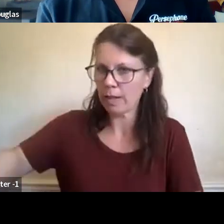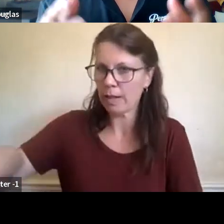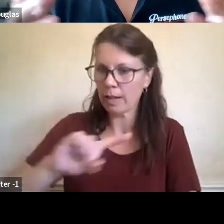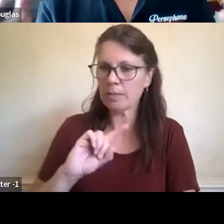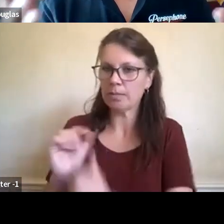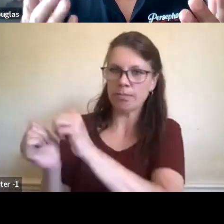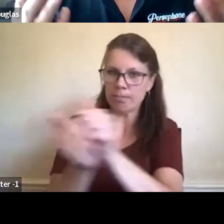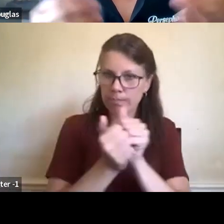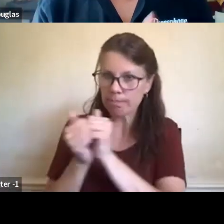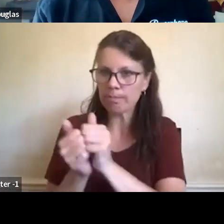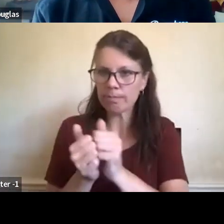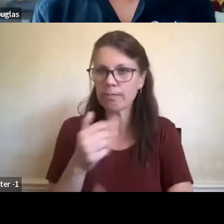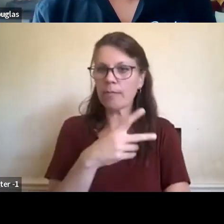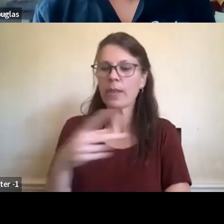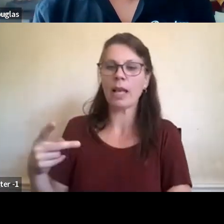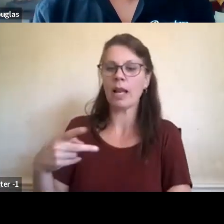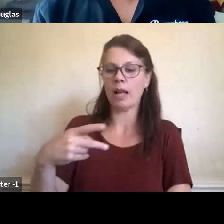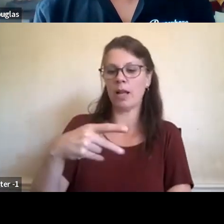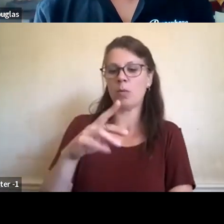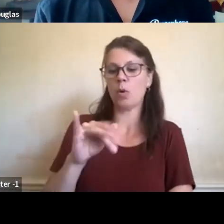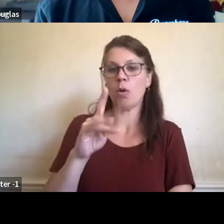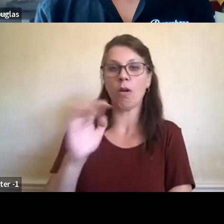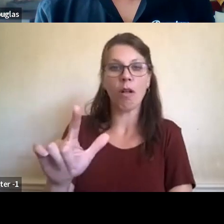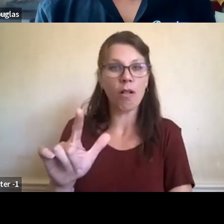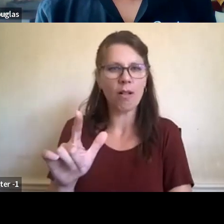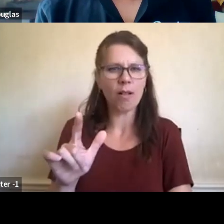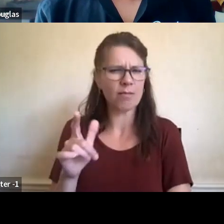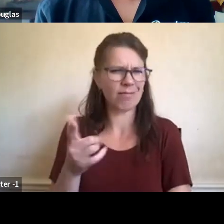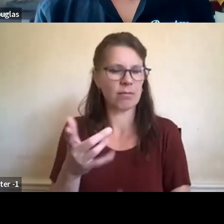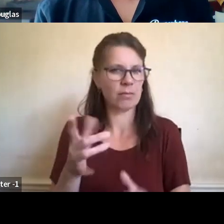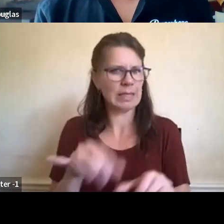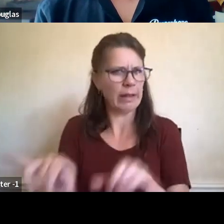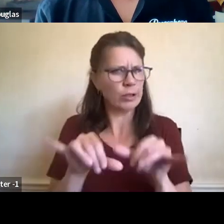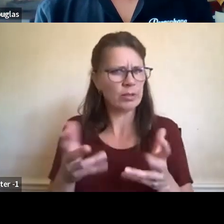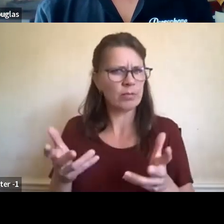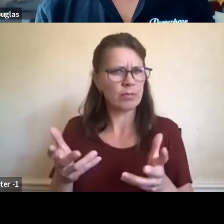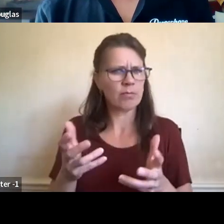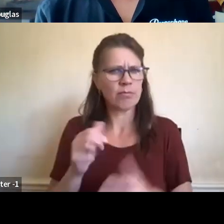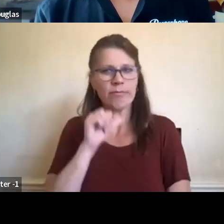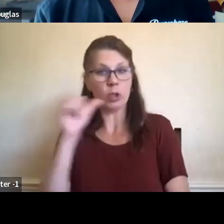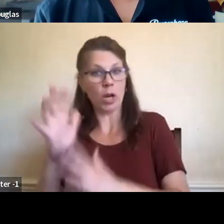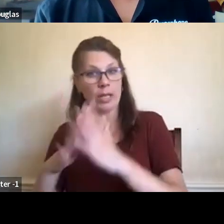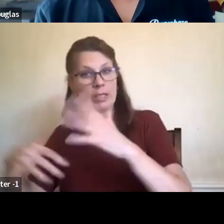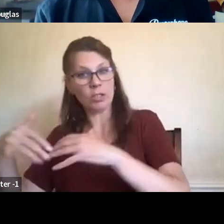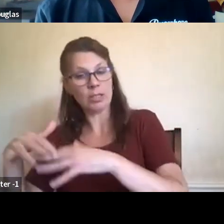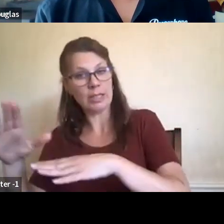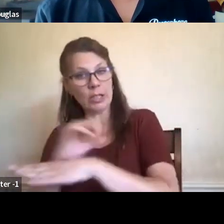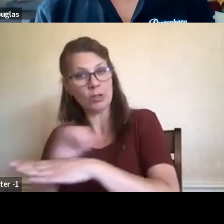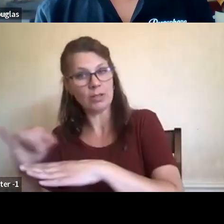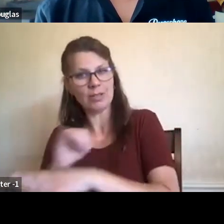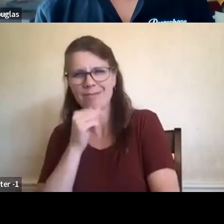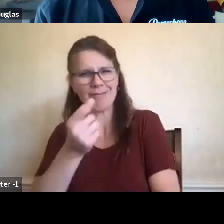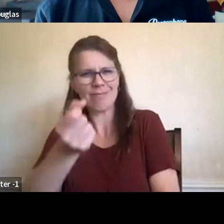Protocol. What is protocol? You know, the non-Indigenous professional industry may not clearly understand